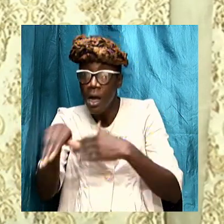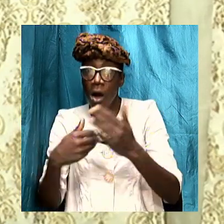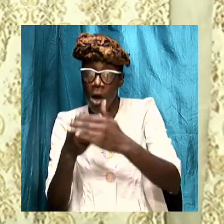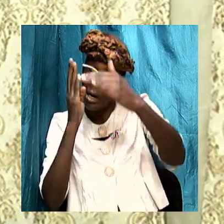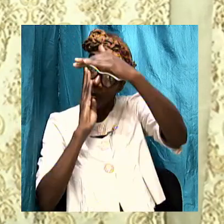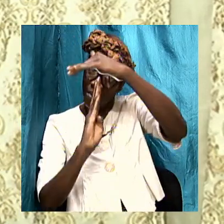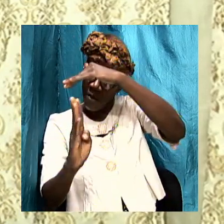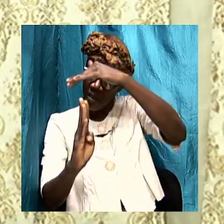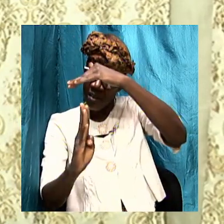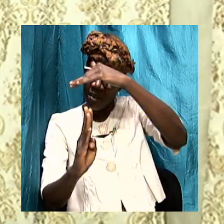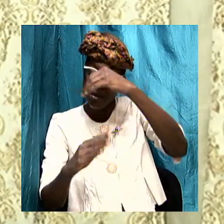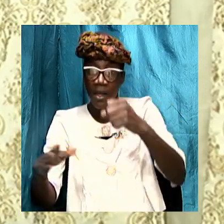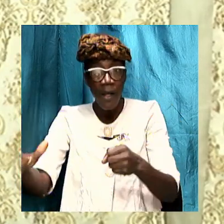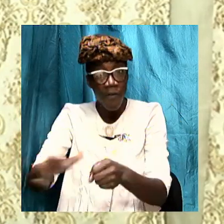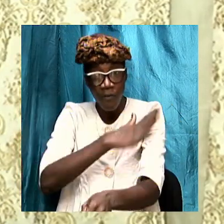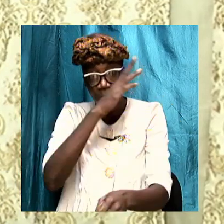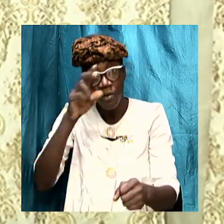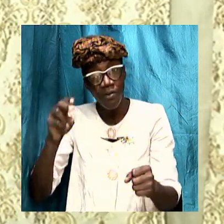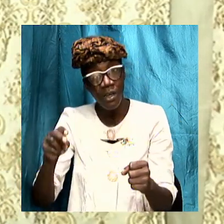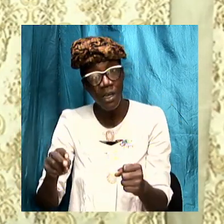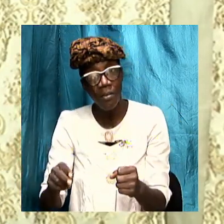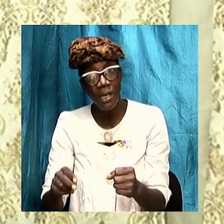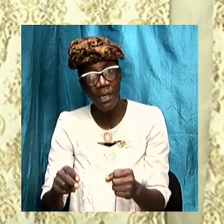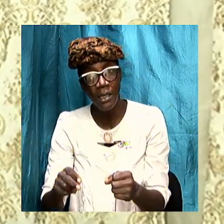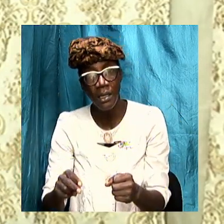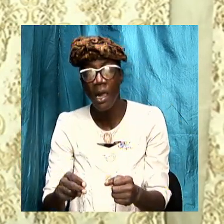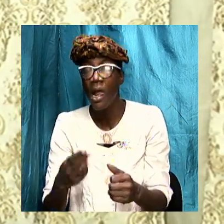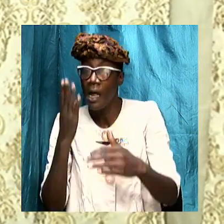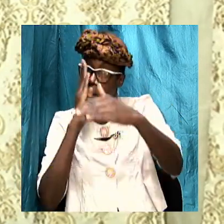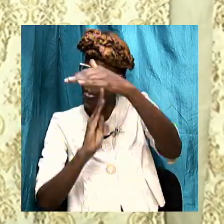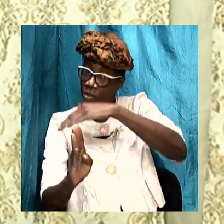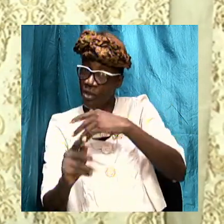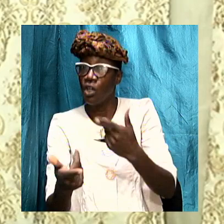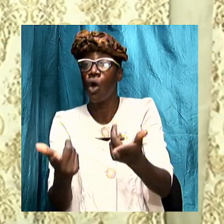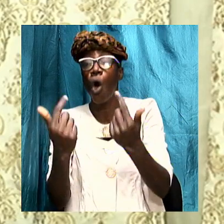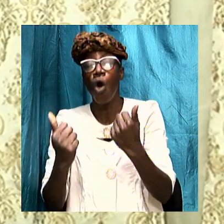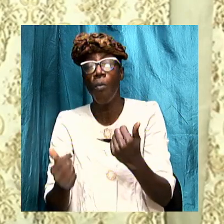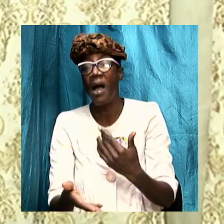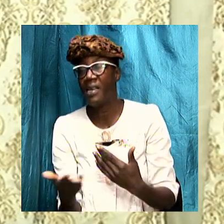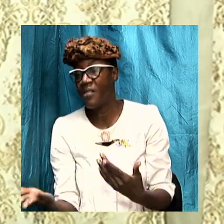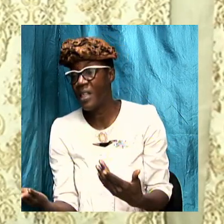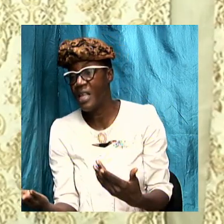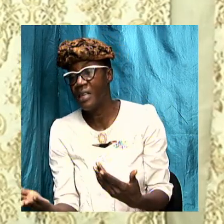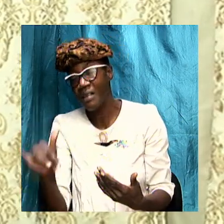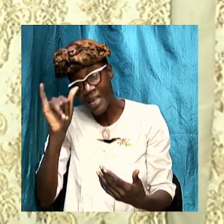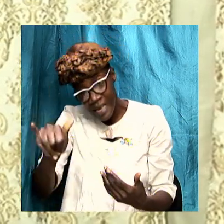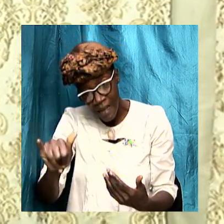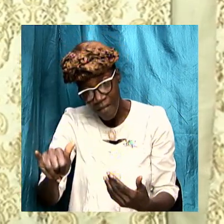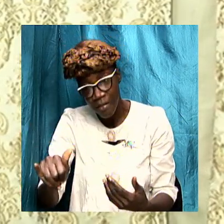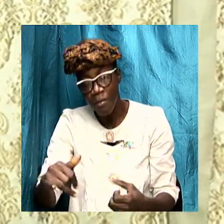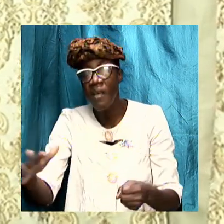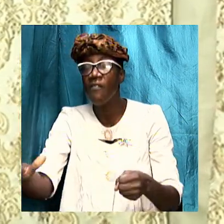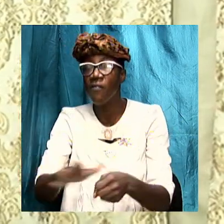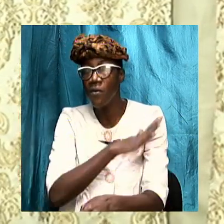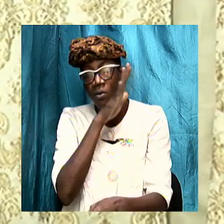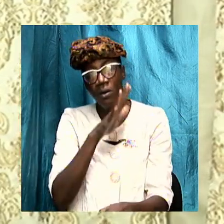fulfillments the future the prophecies that are to come and things that are yet to be fulfilled